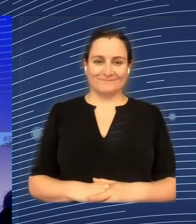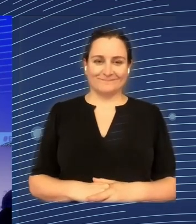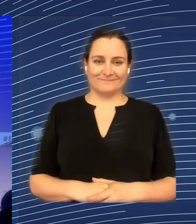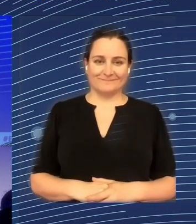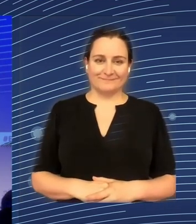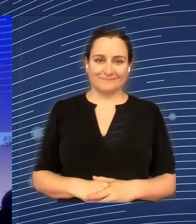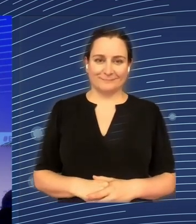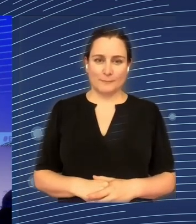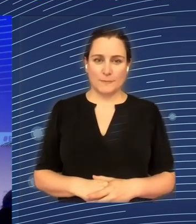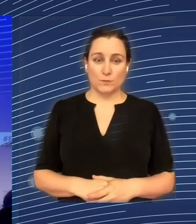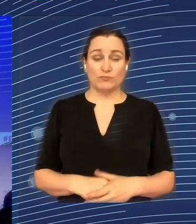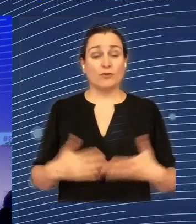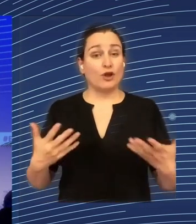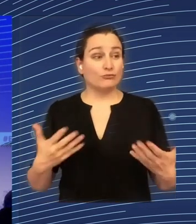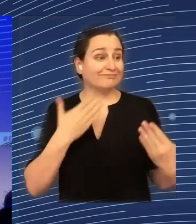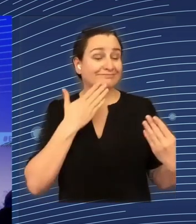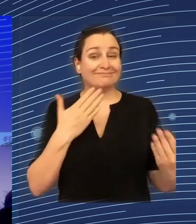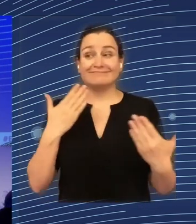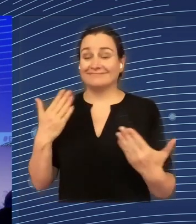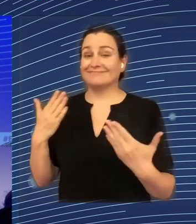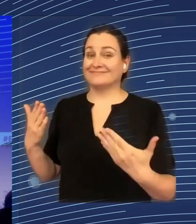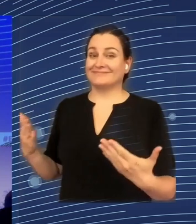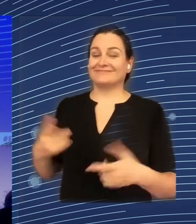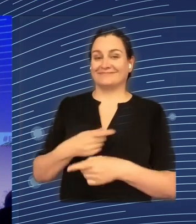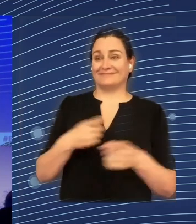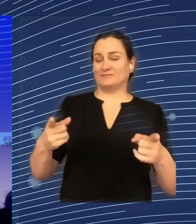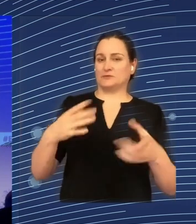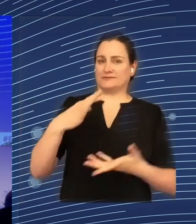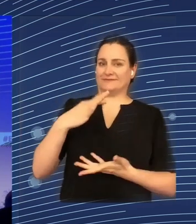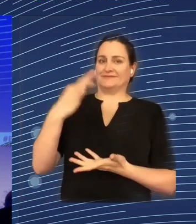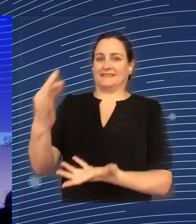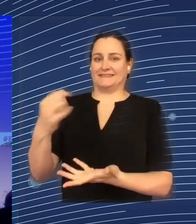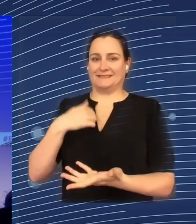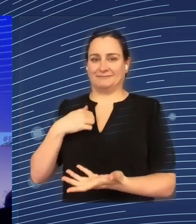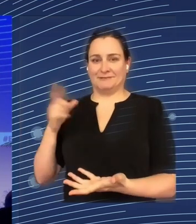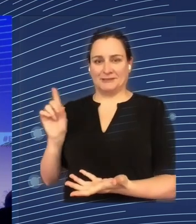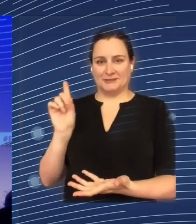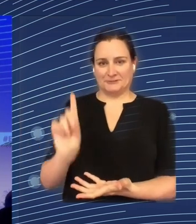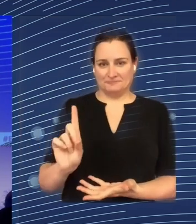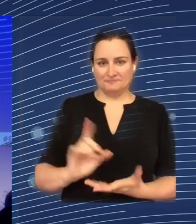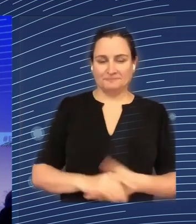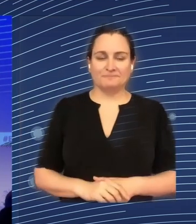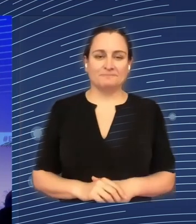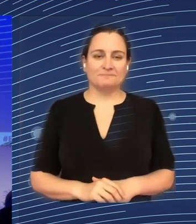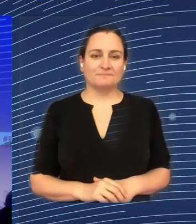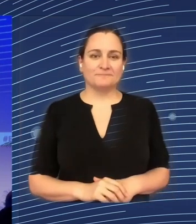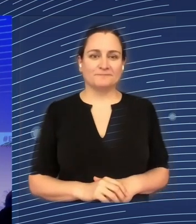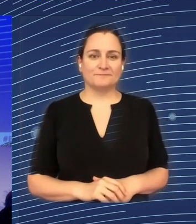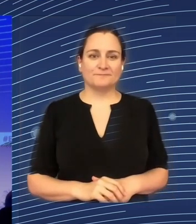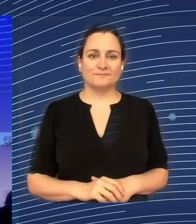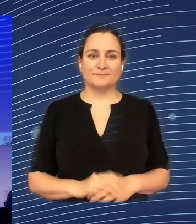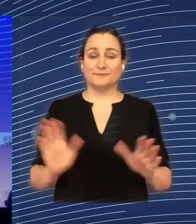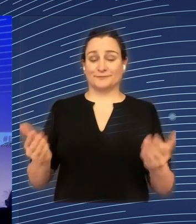Well, thank you very much, Ali, and thank you very much for the invitation. What I'm going to talk today is about why cohesion